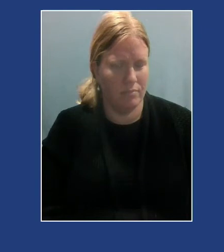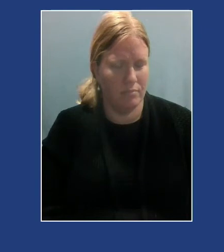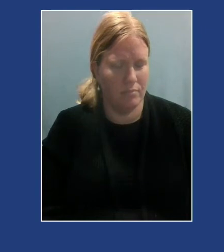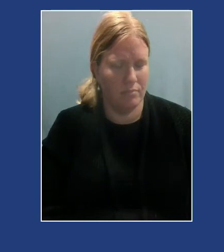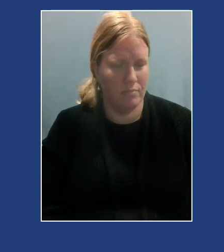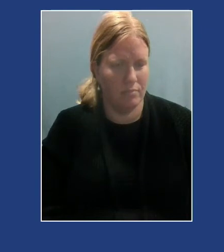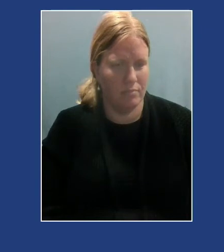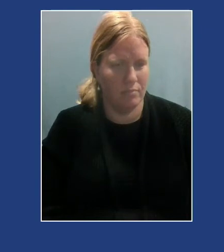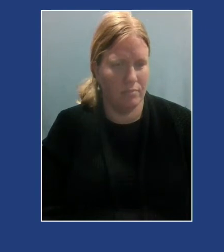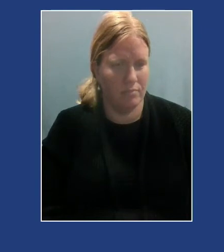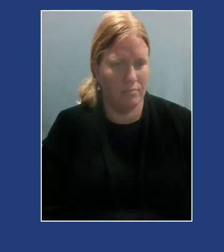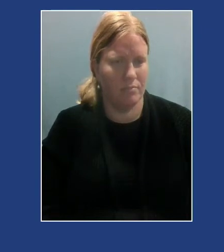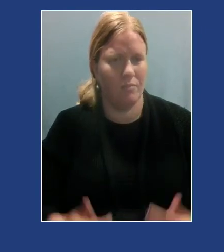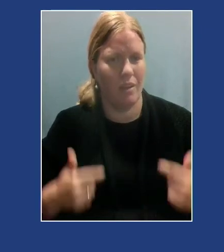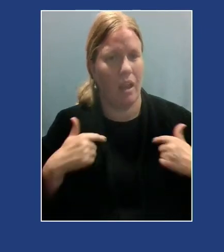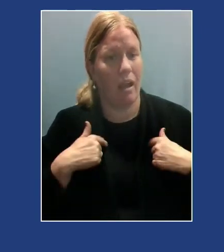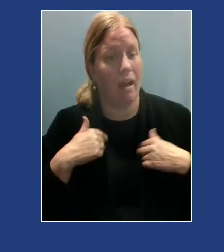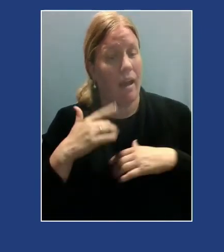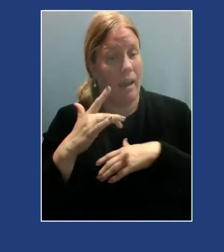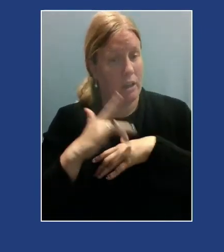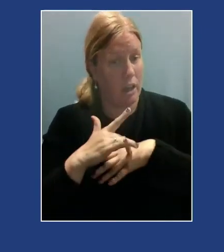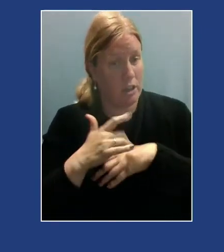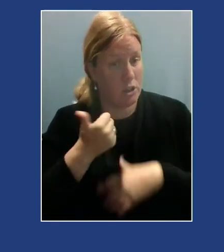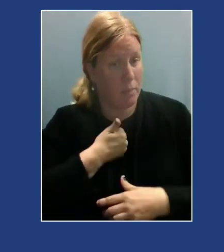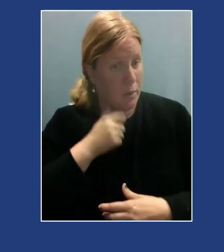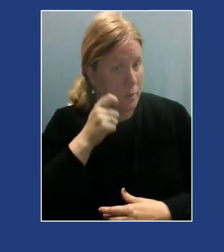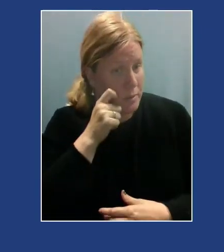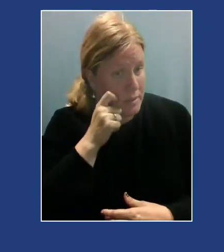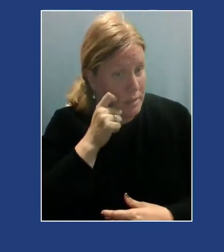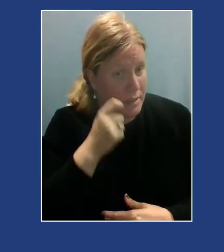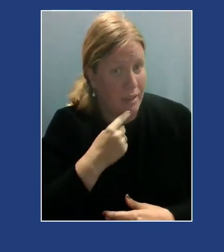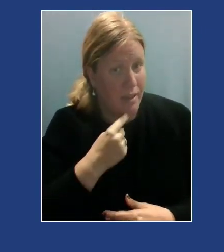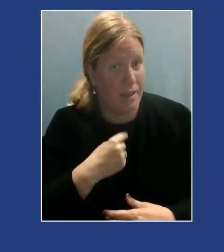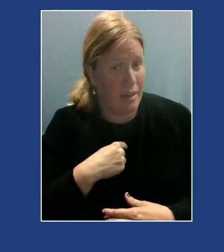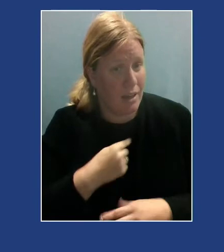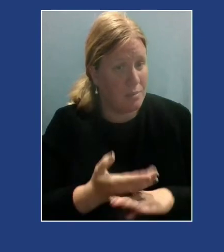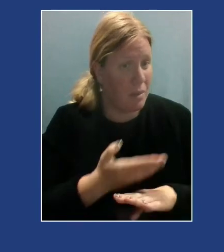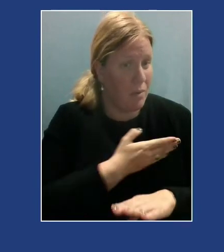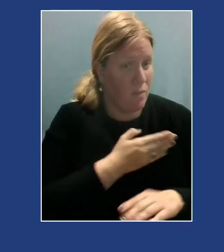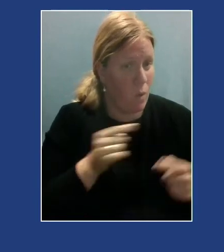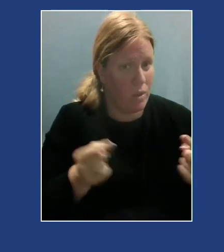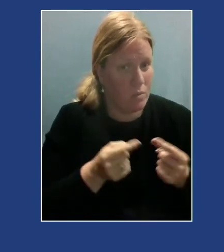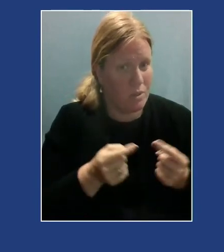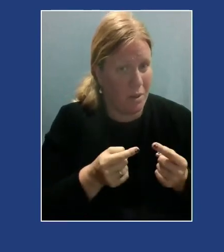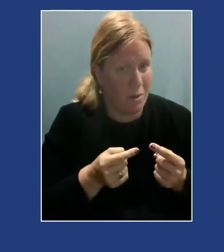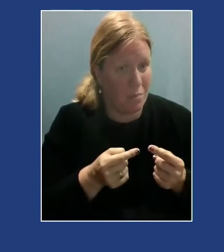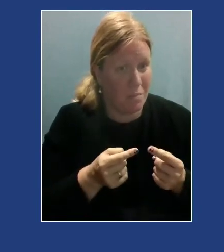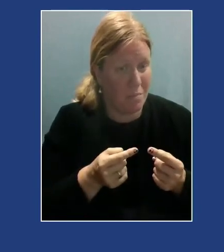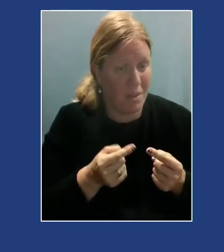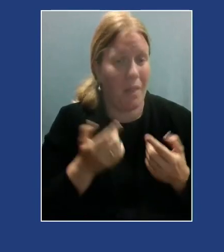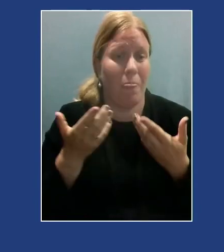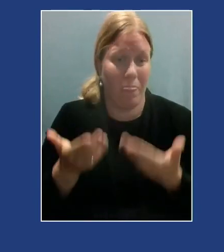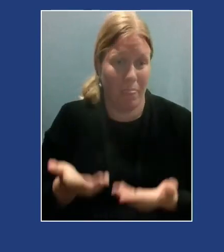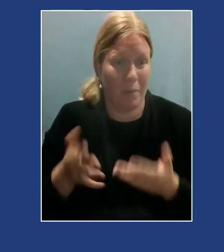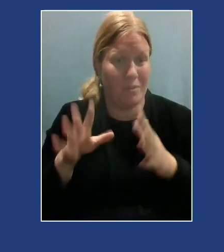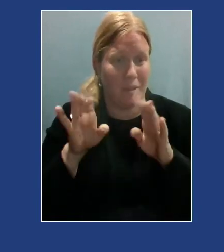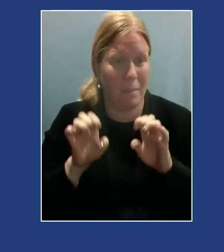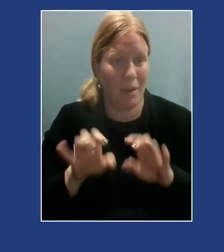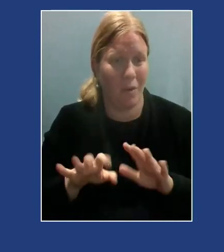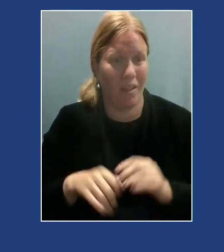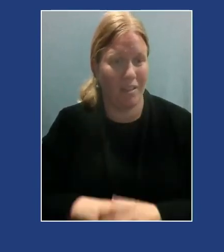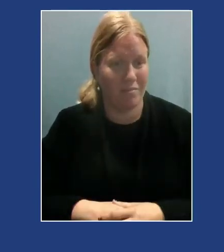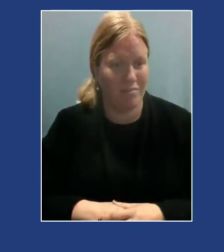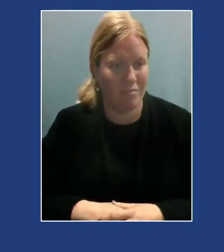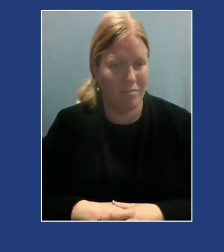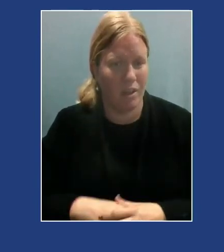And so I touch my own skin and it tells me that before there was any harm, there was miracle. The work that